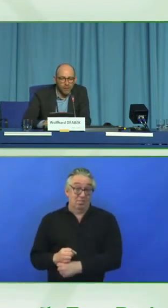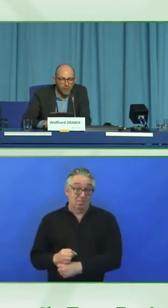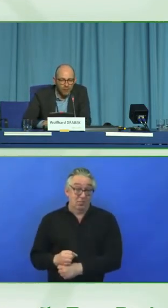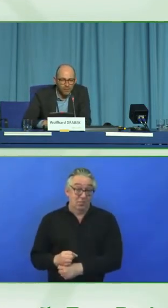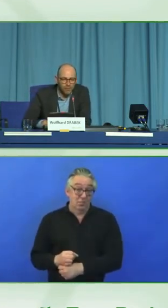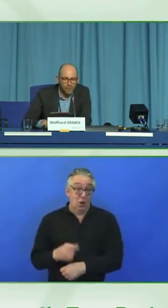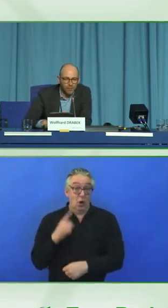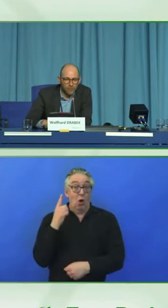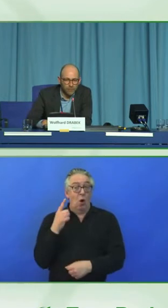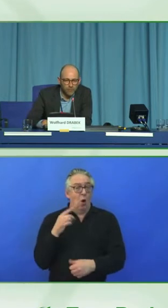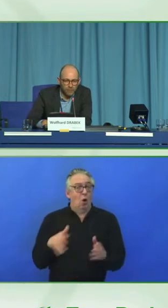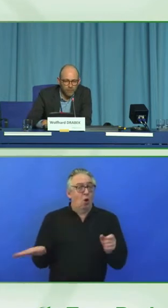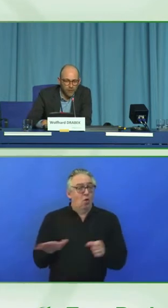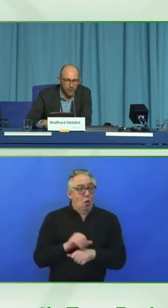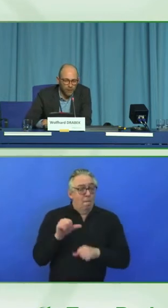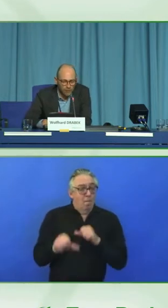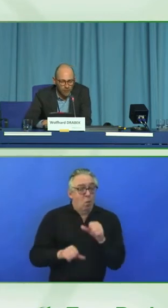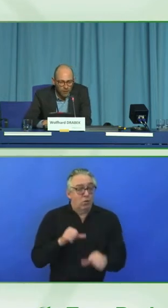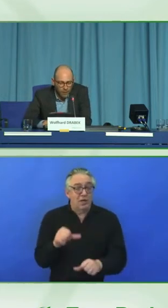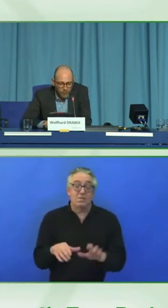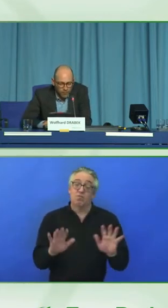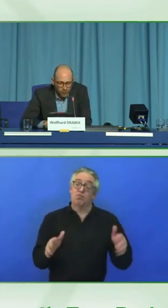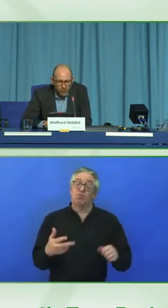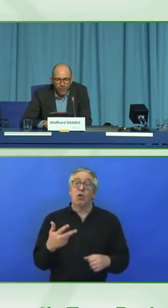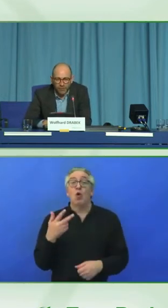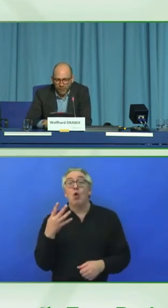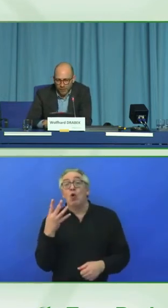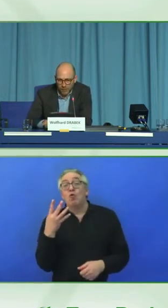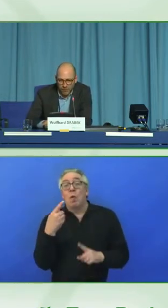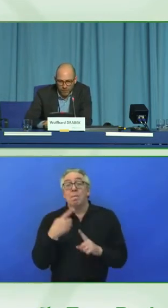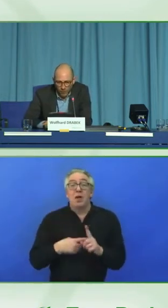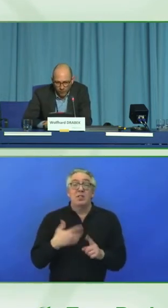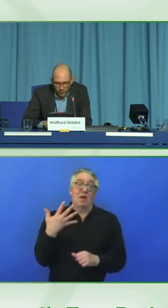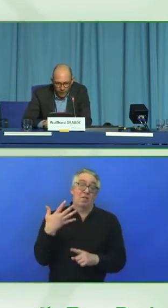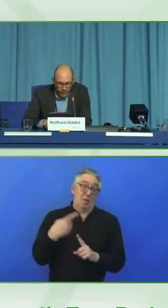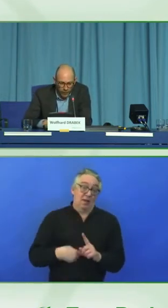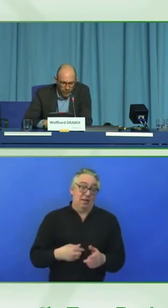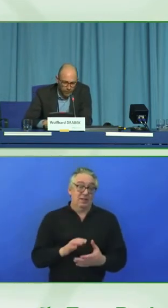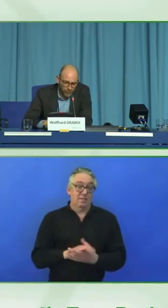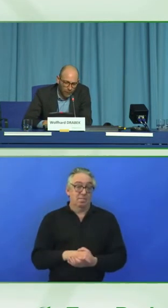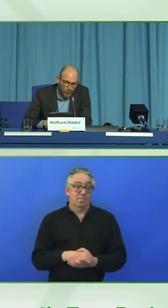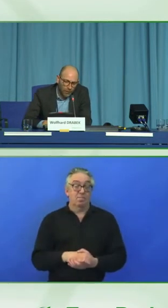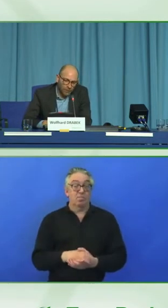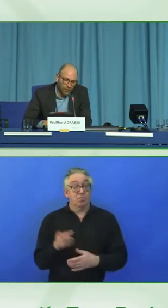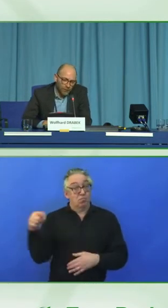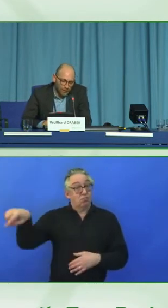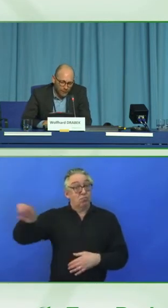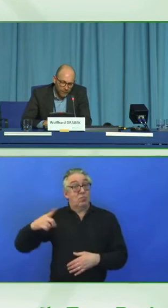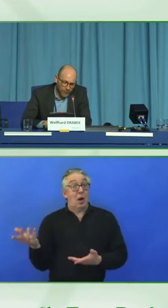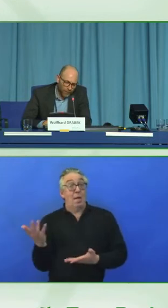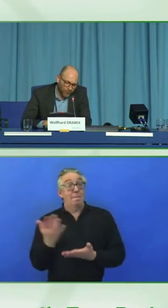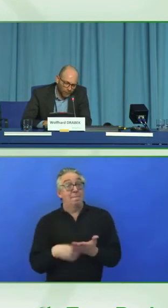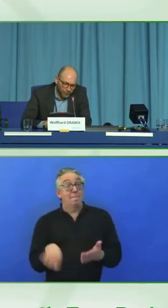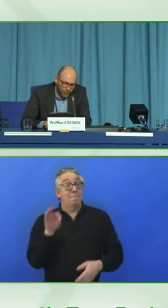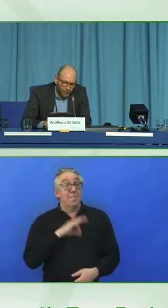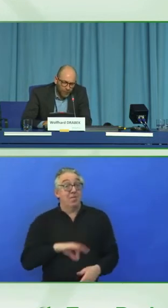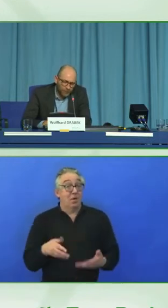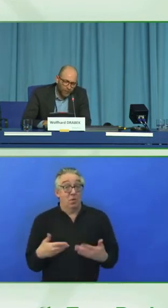slide, please. Okay. So, what are the benefits of Fair for Alle? Firstly,